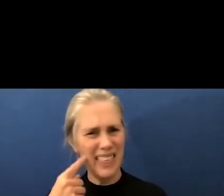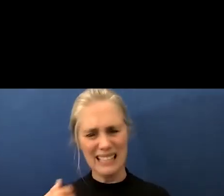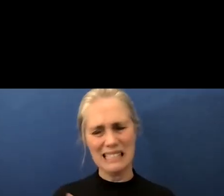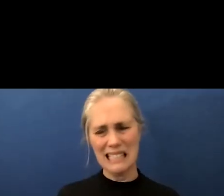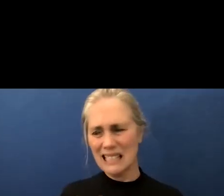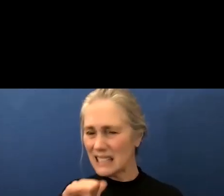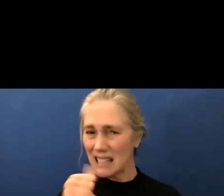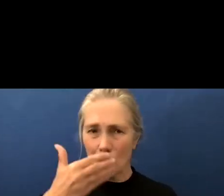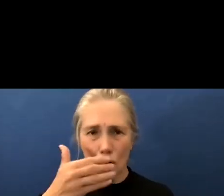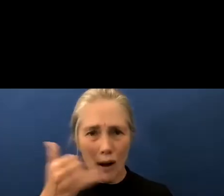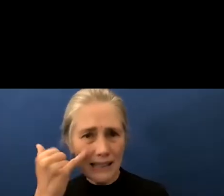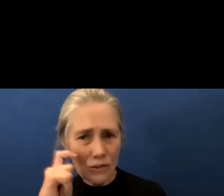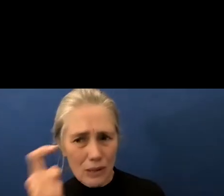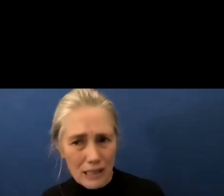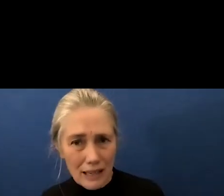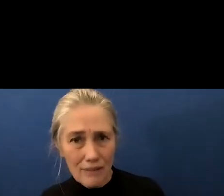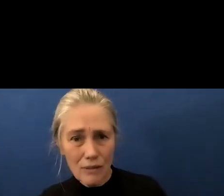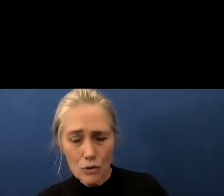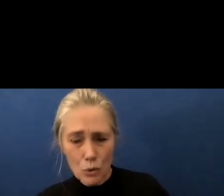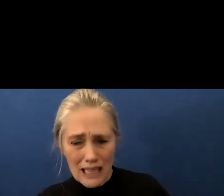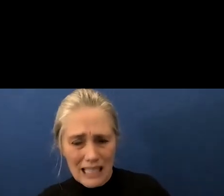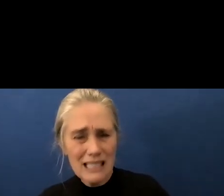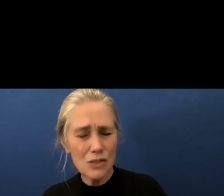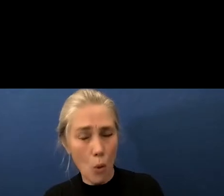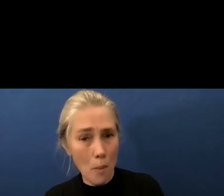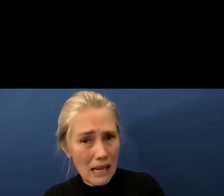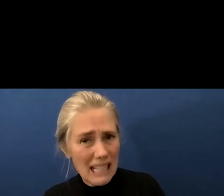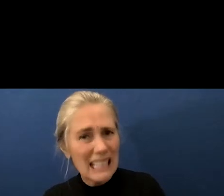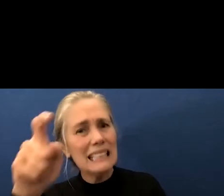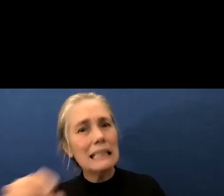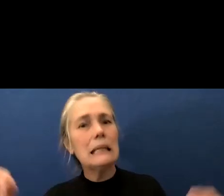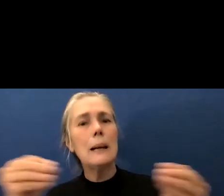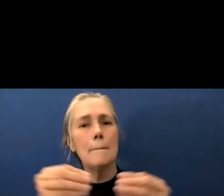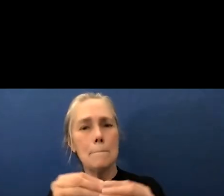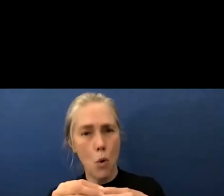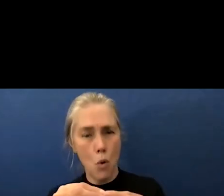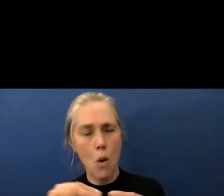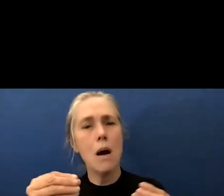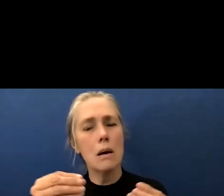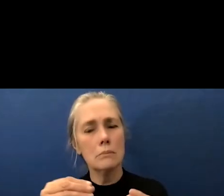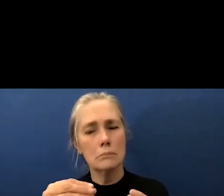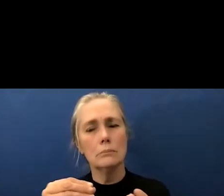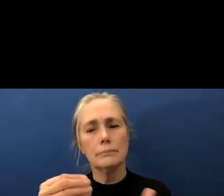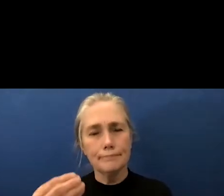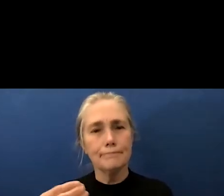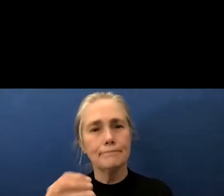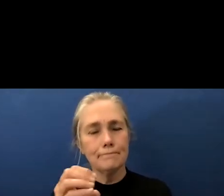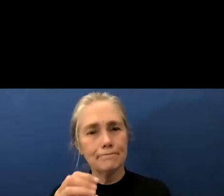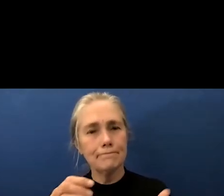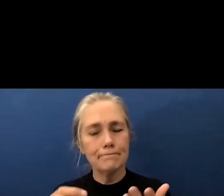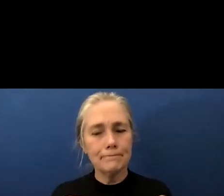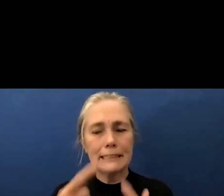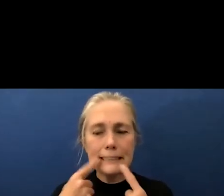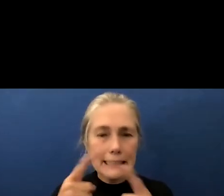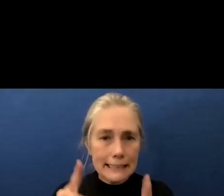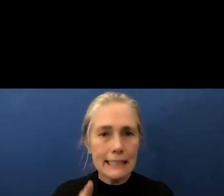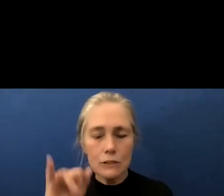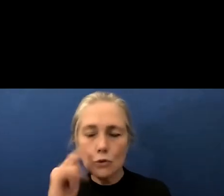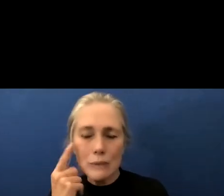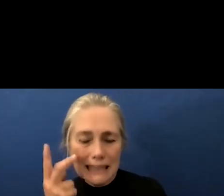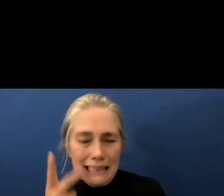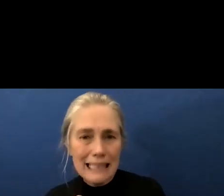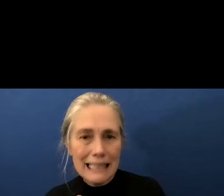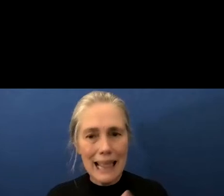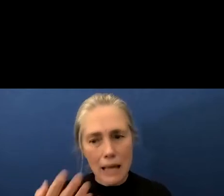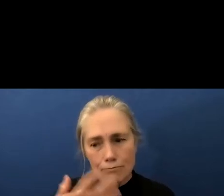to kids at such a rapid speed without more safety and efficacy data they as do i believe we are headed down the